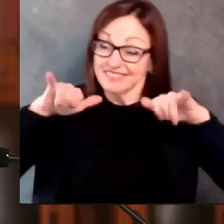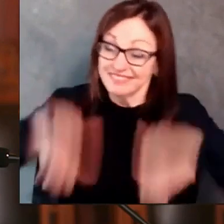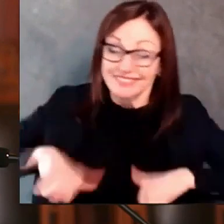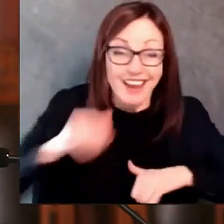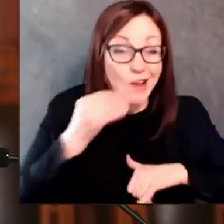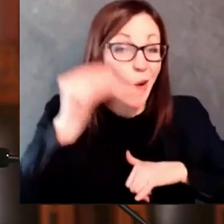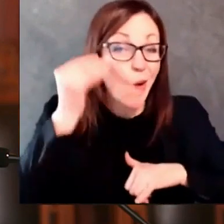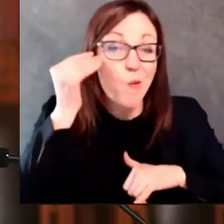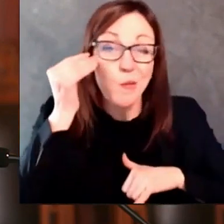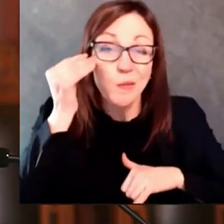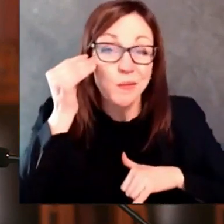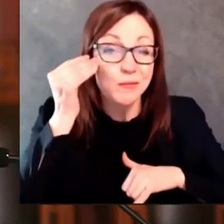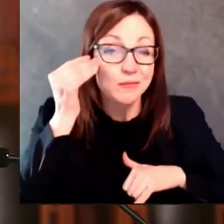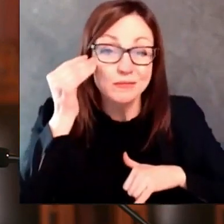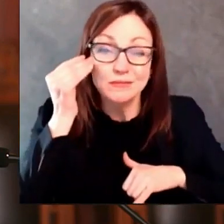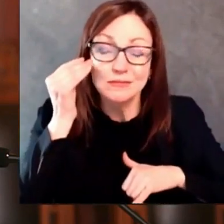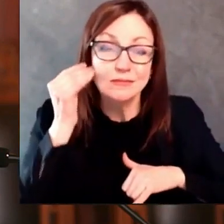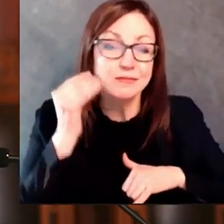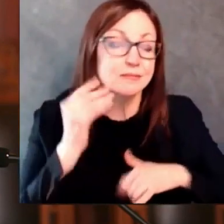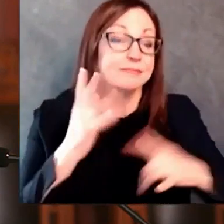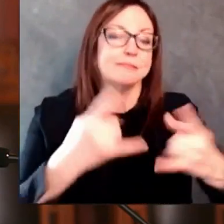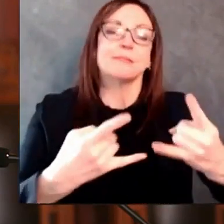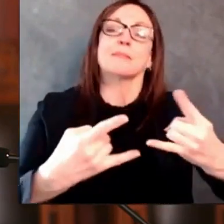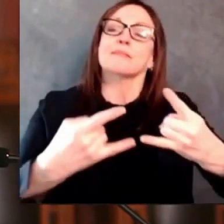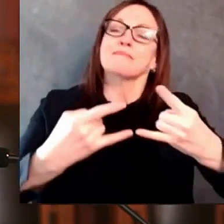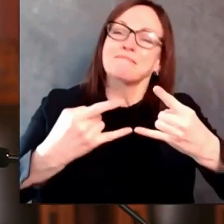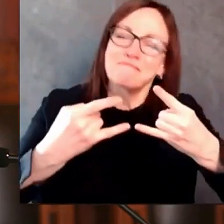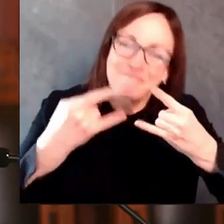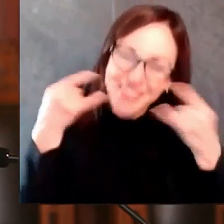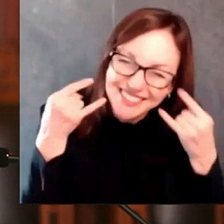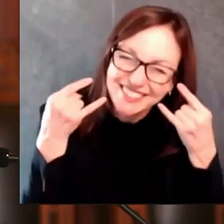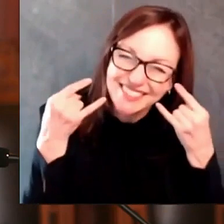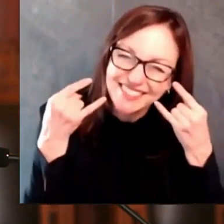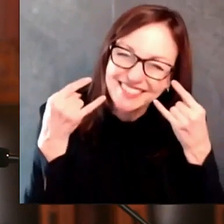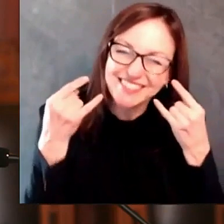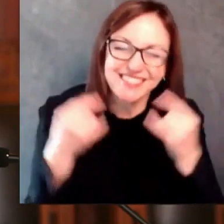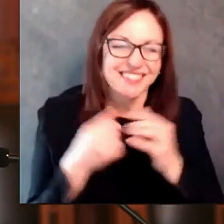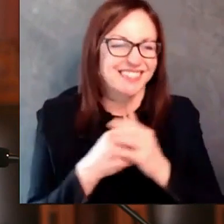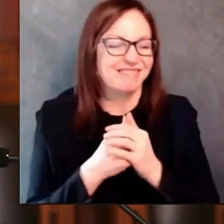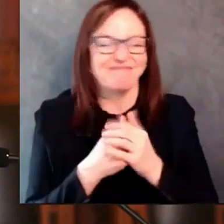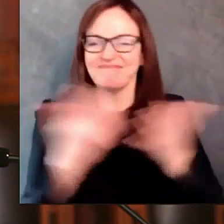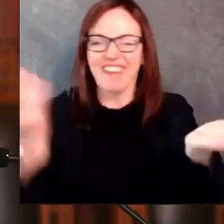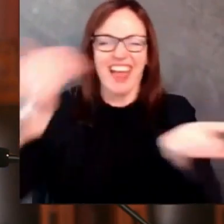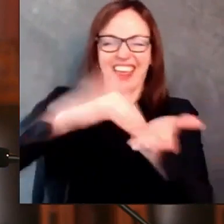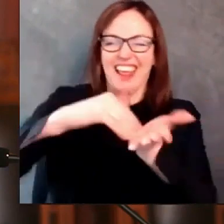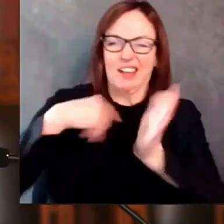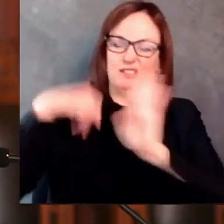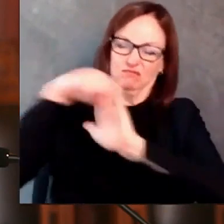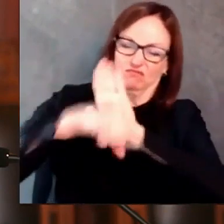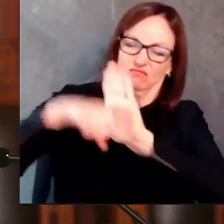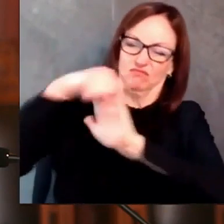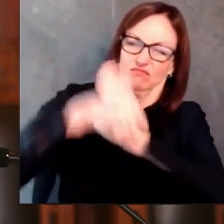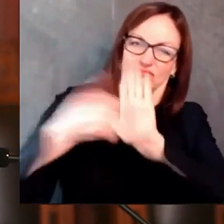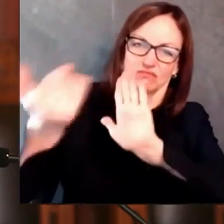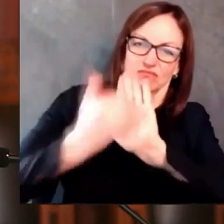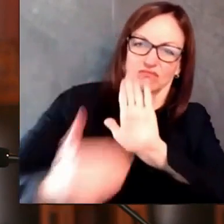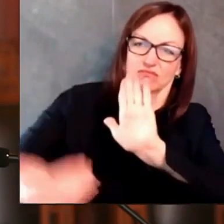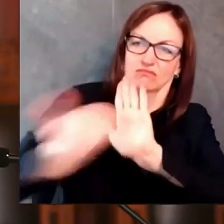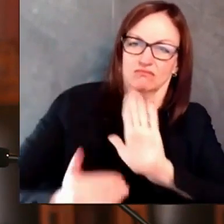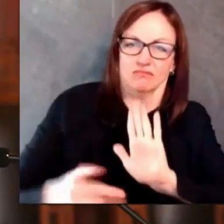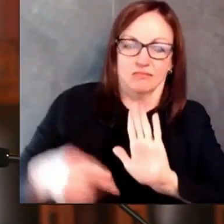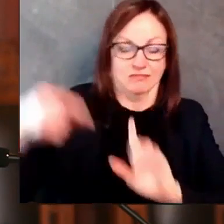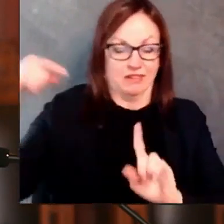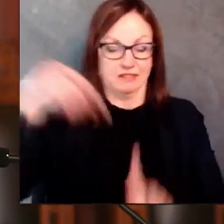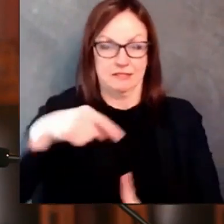have to stop the spread. And finally, before we take your questions today, I want to highlight that yesterday we launched our Wastewater